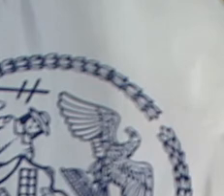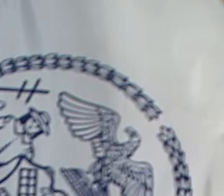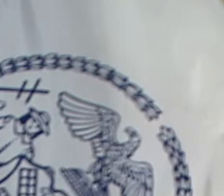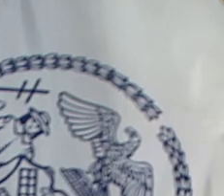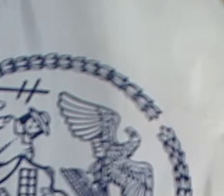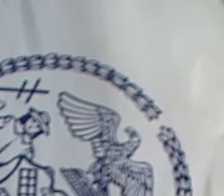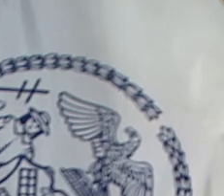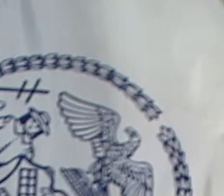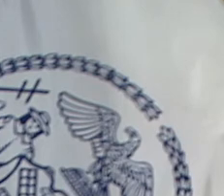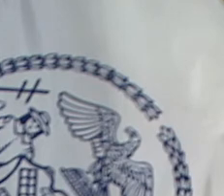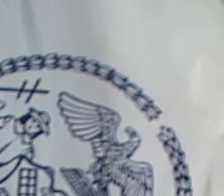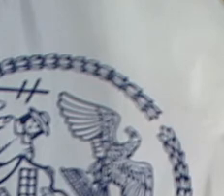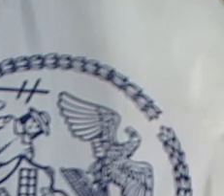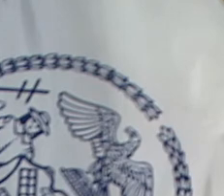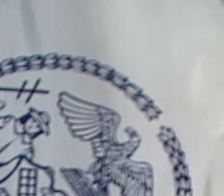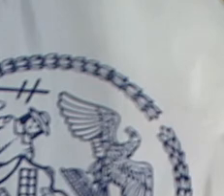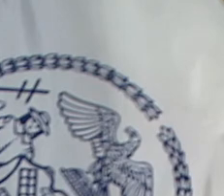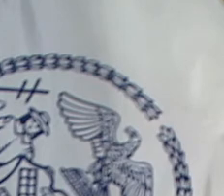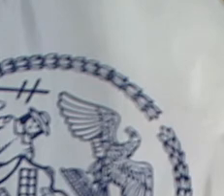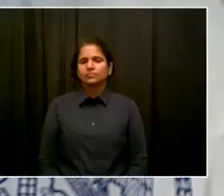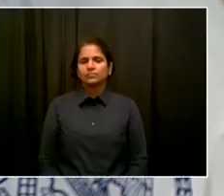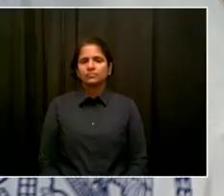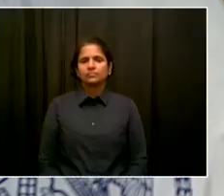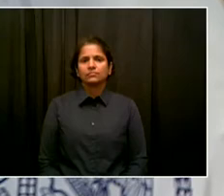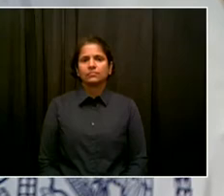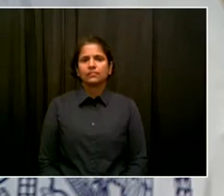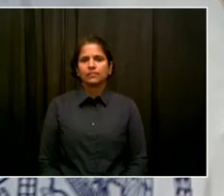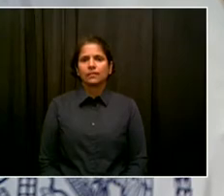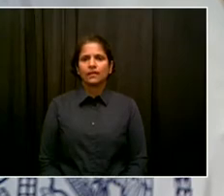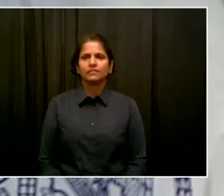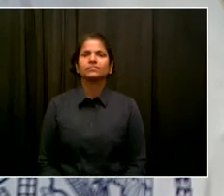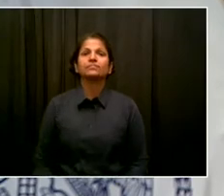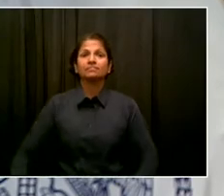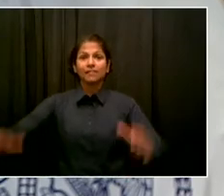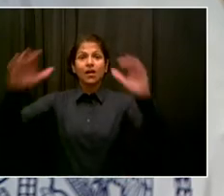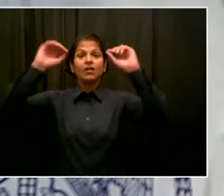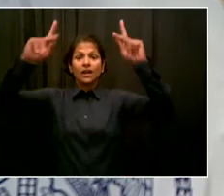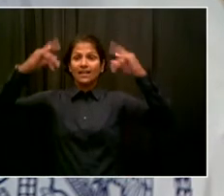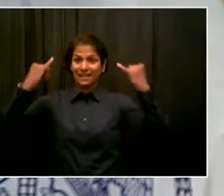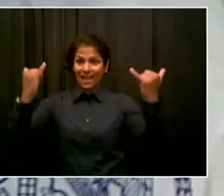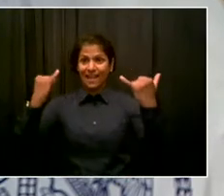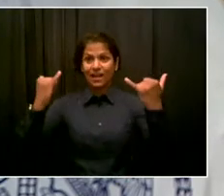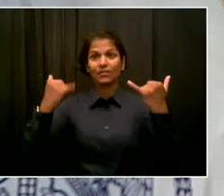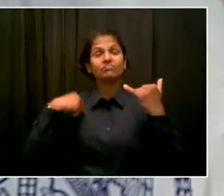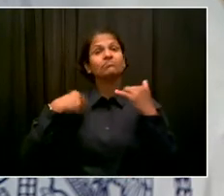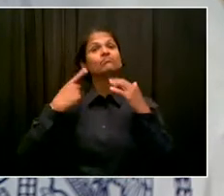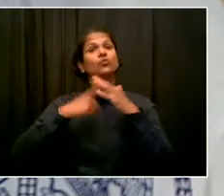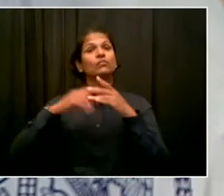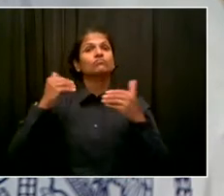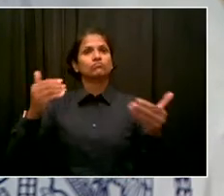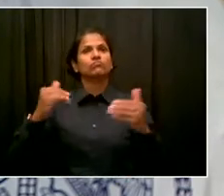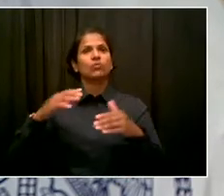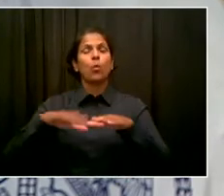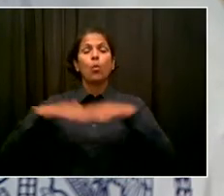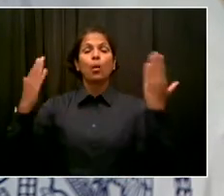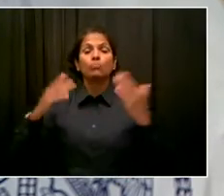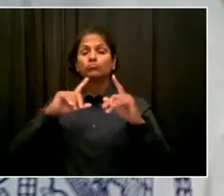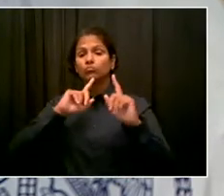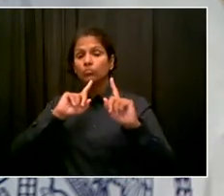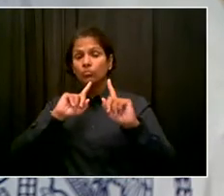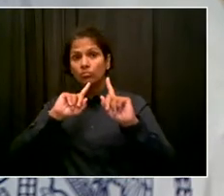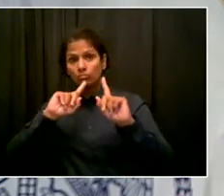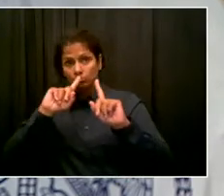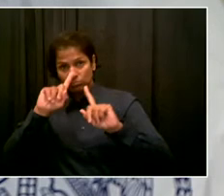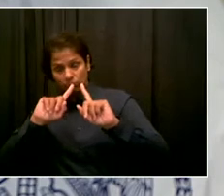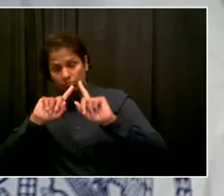libertad condicional. With that, we turn to our colleagues in the media. And please let me know the name